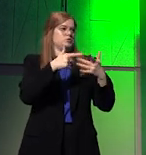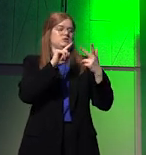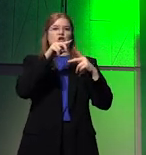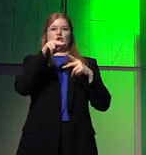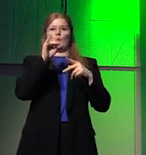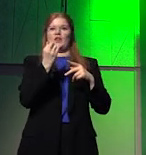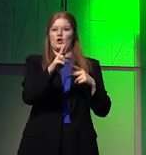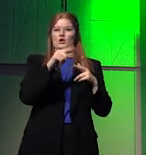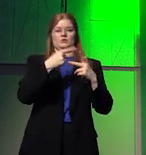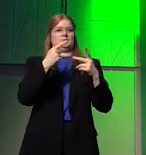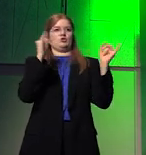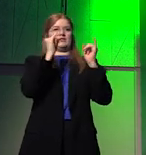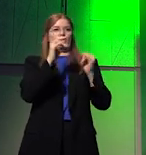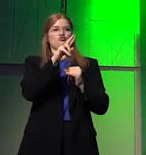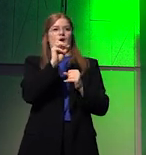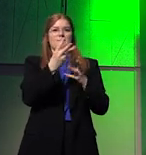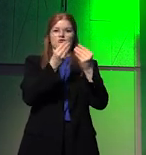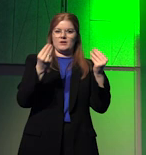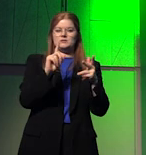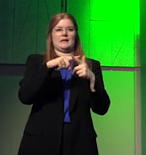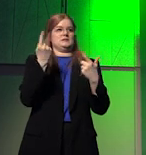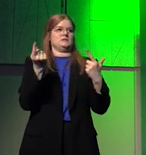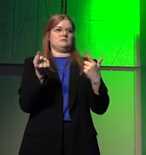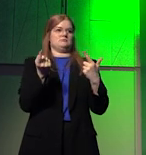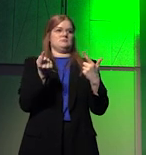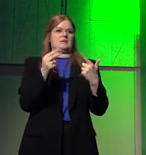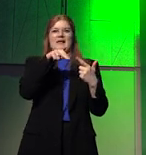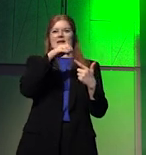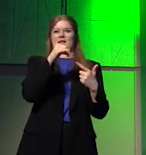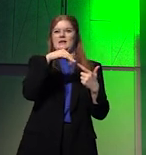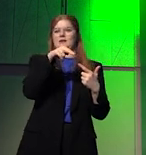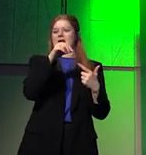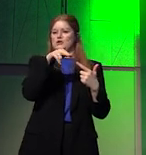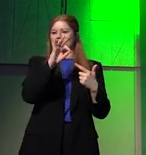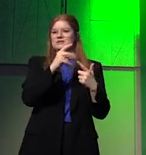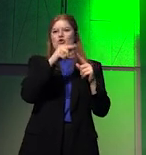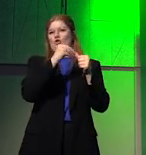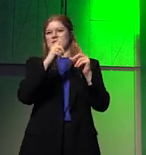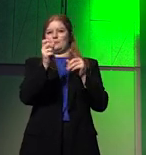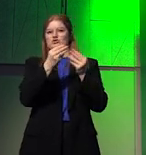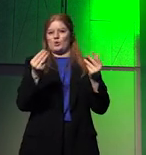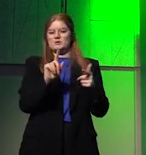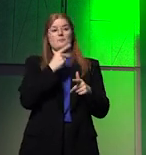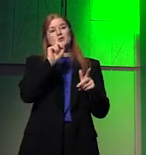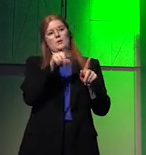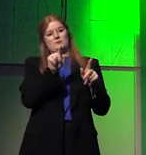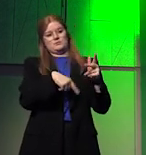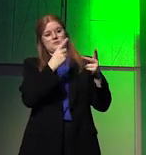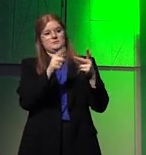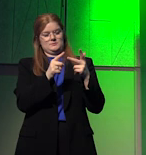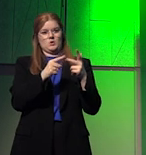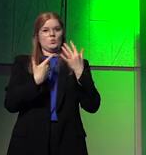for nuclear, for critical raw materials, and for LNGs and other types of resources. We also